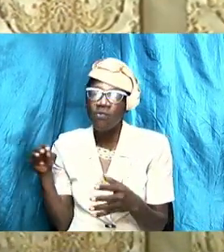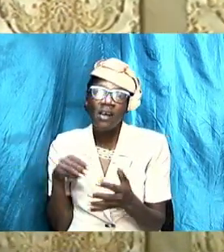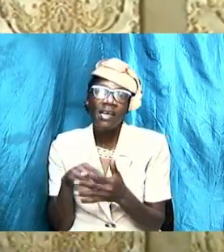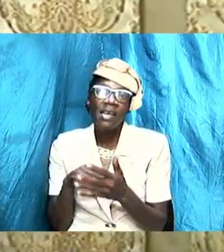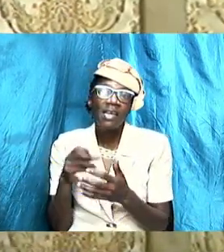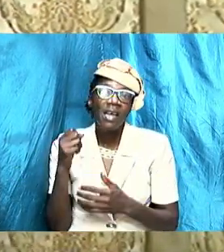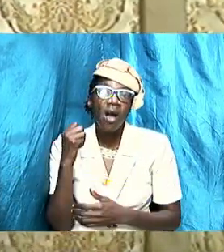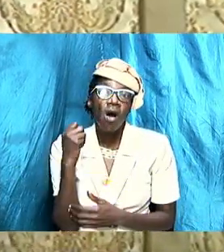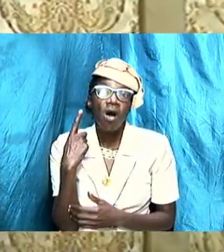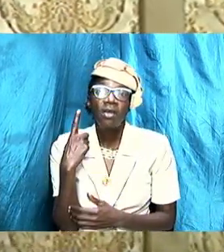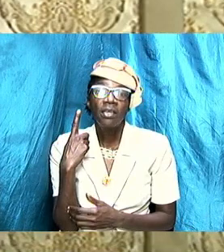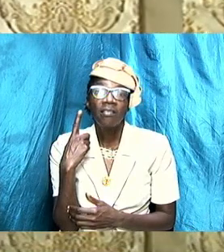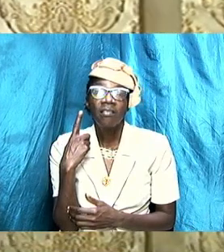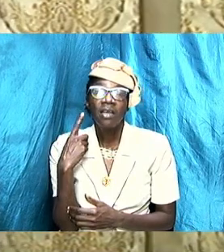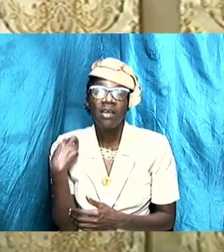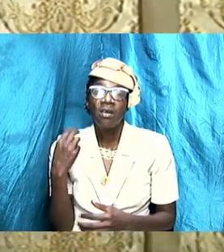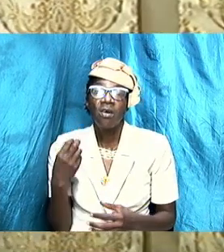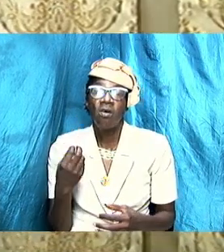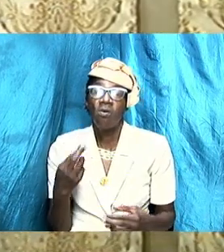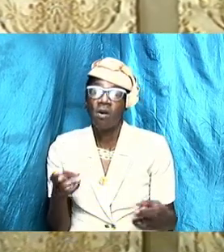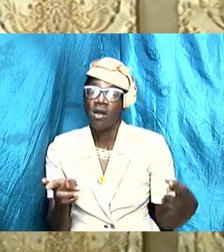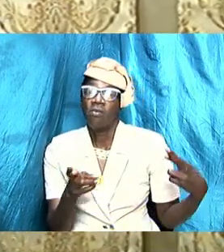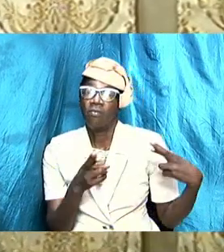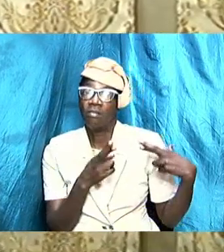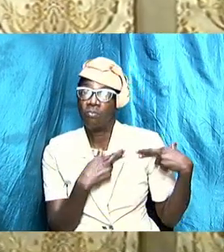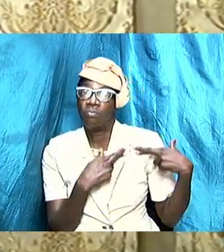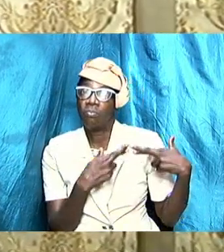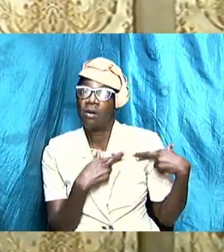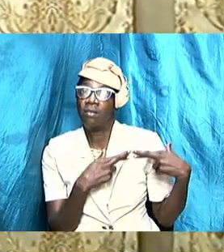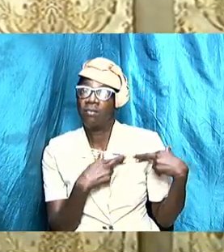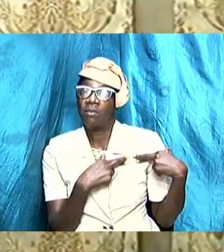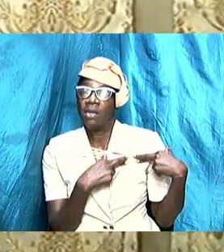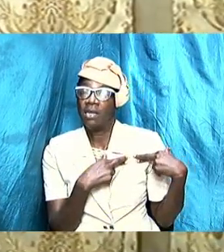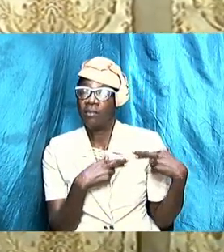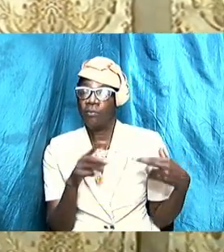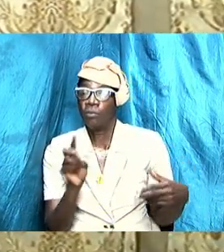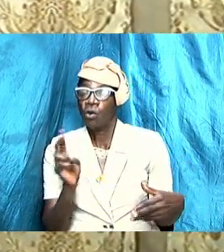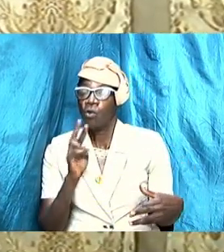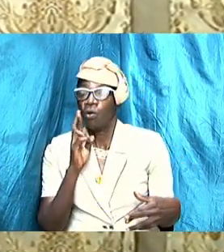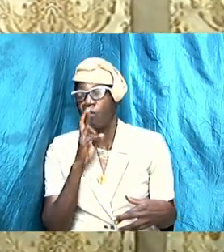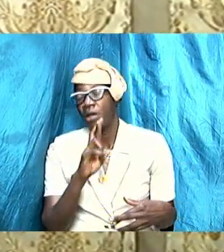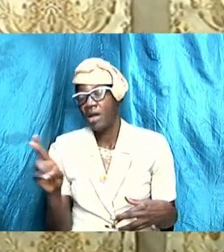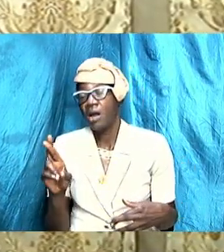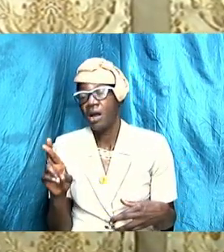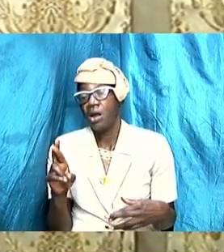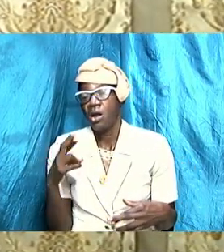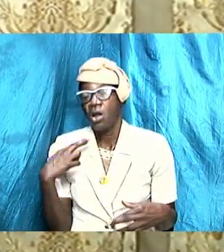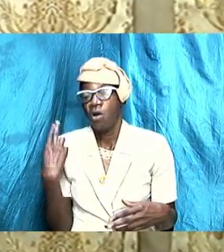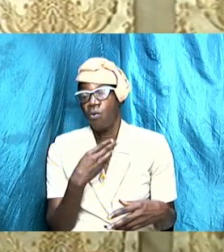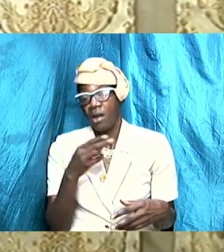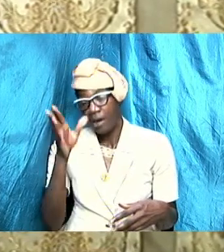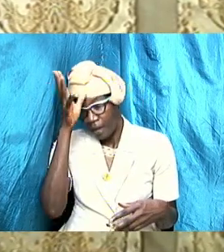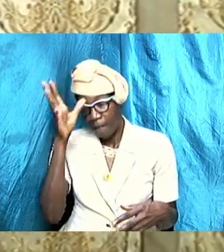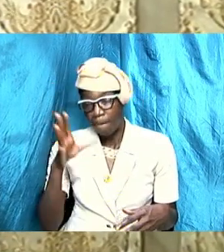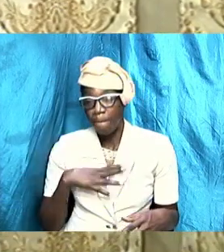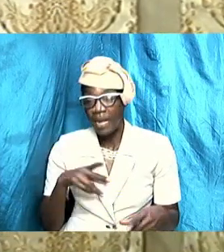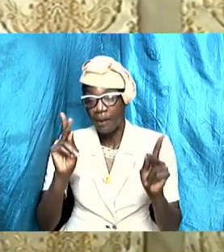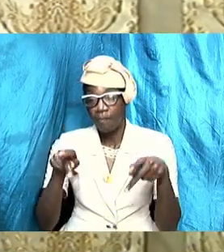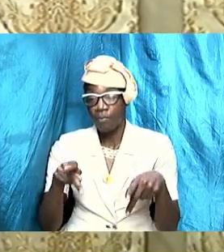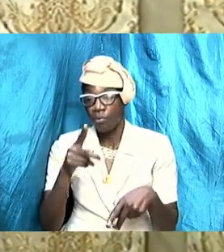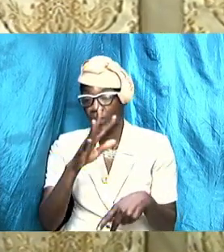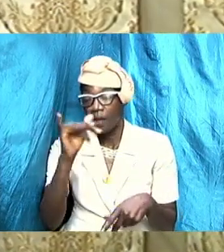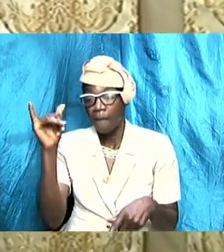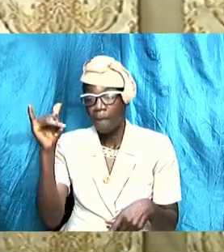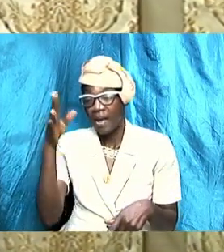Understand our responsibilities. Understand where we are and where we have been placed by God. Yes? And